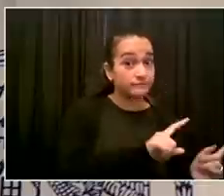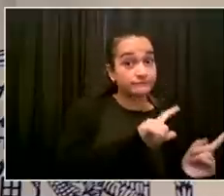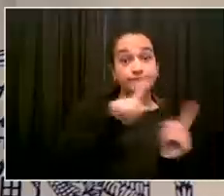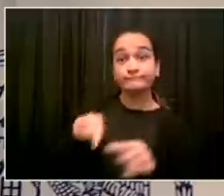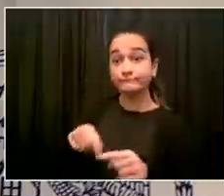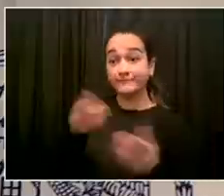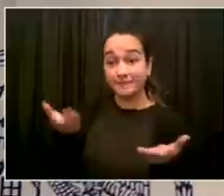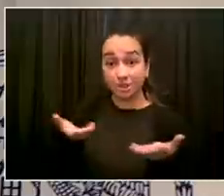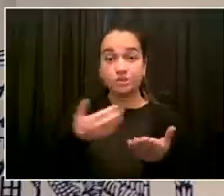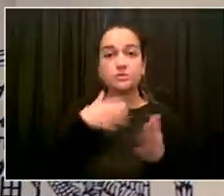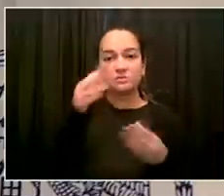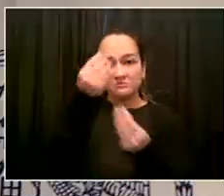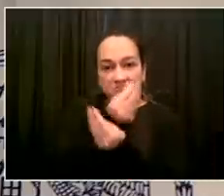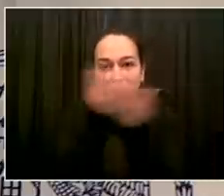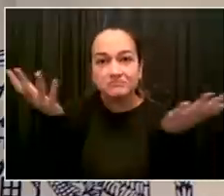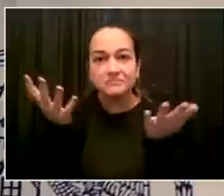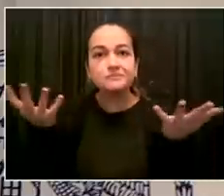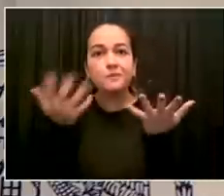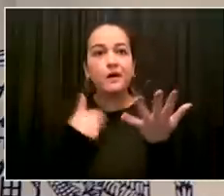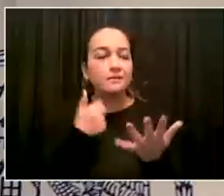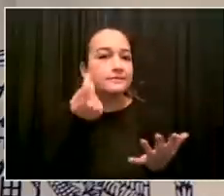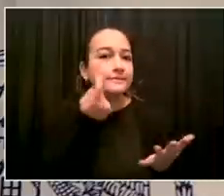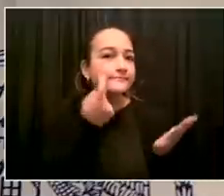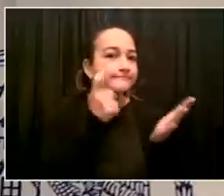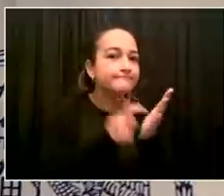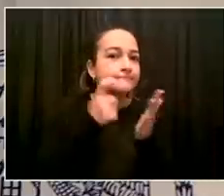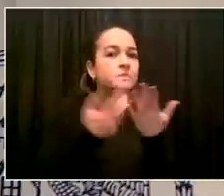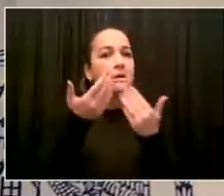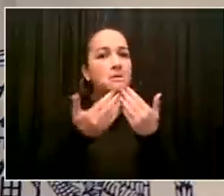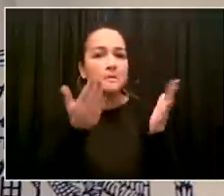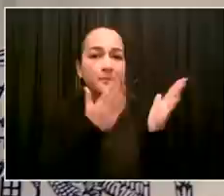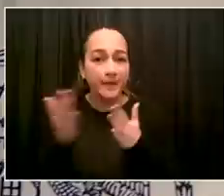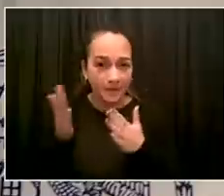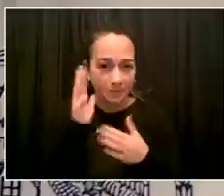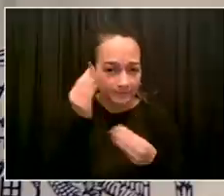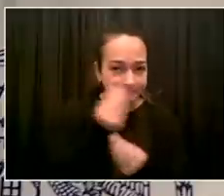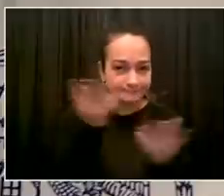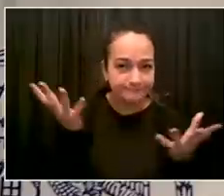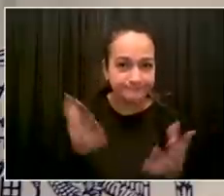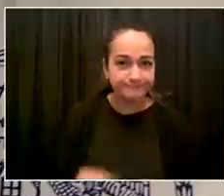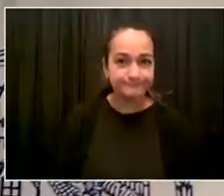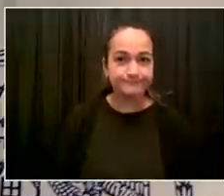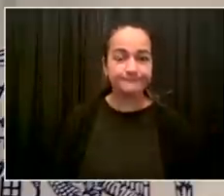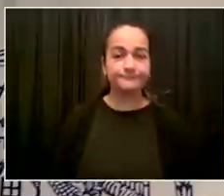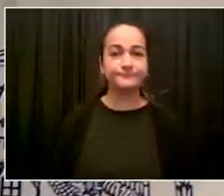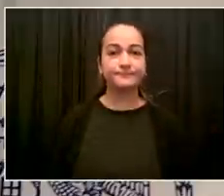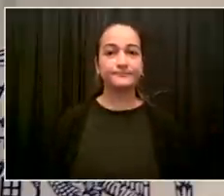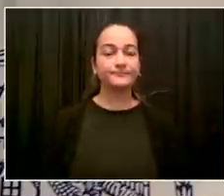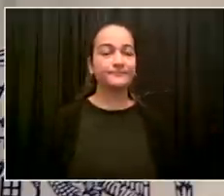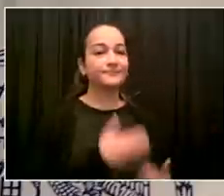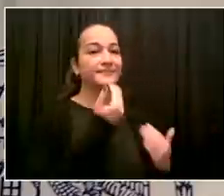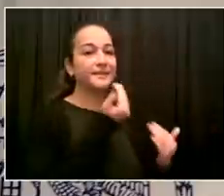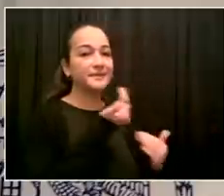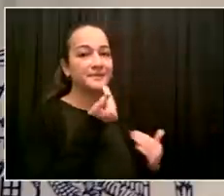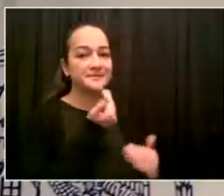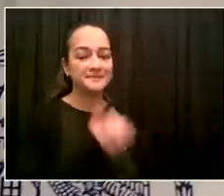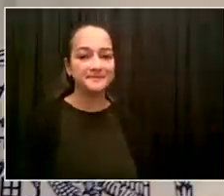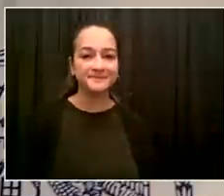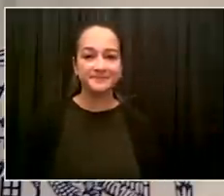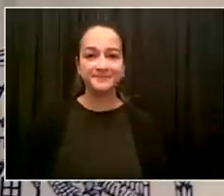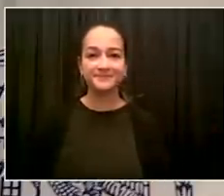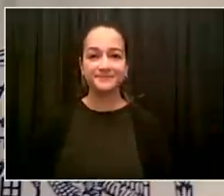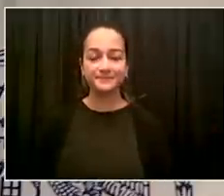Okay. Thank you. Also, the street vendor in the Bronx's produce was dumped.